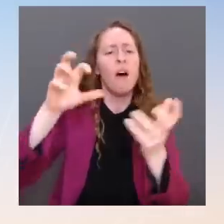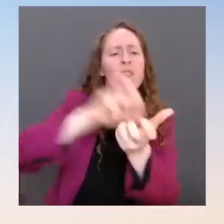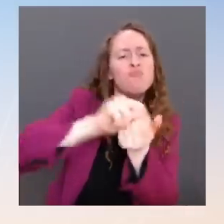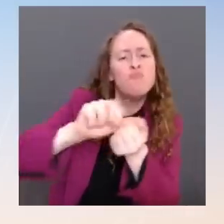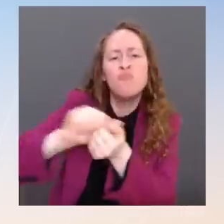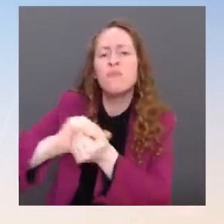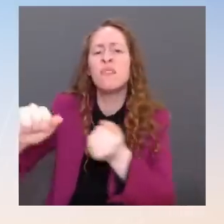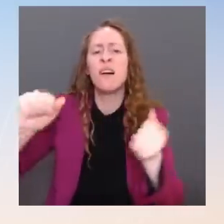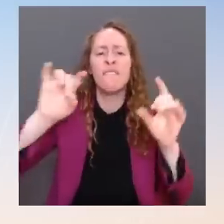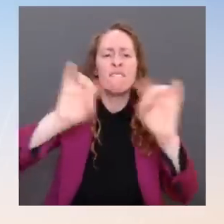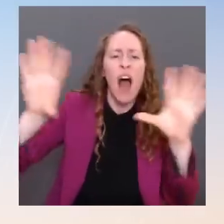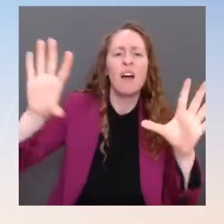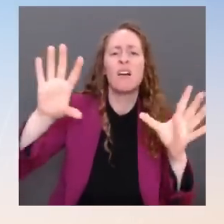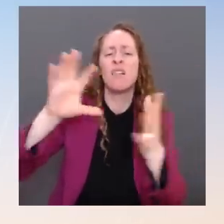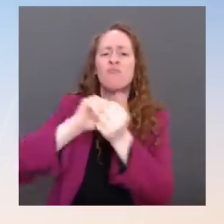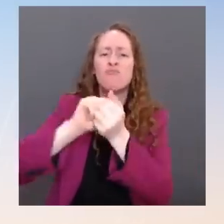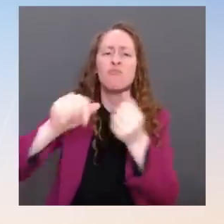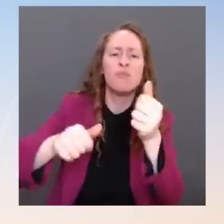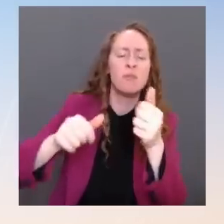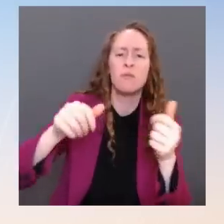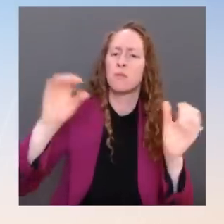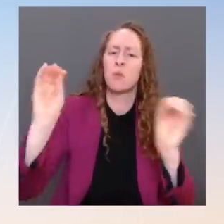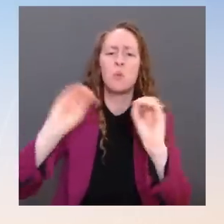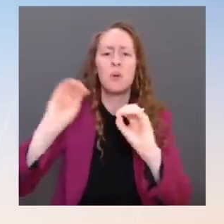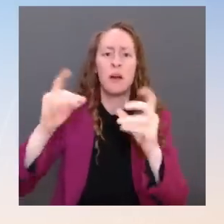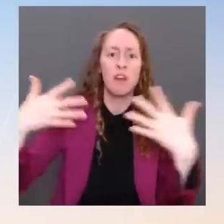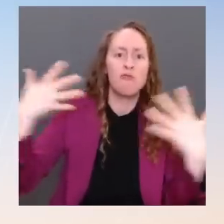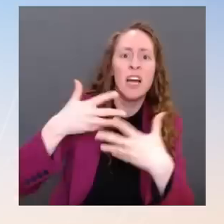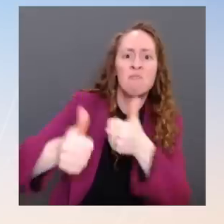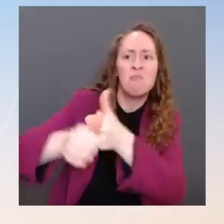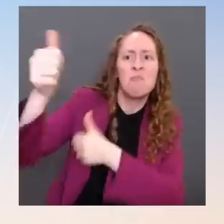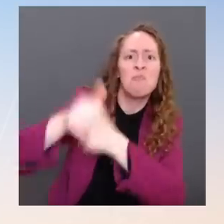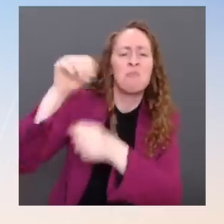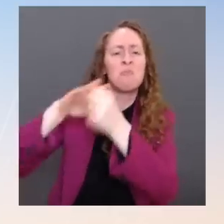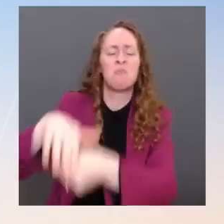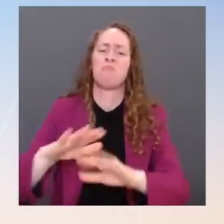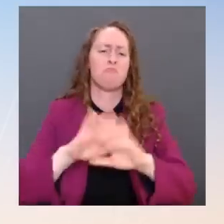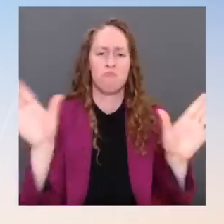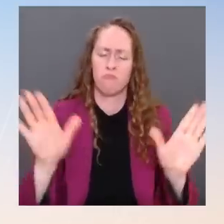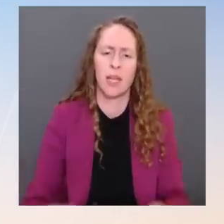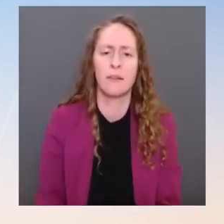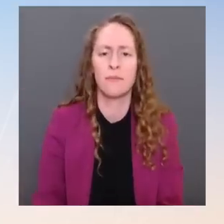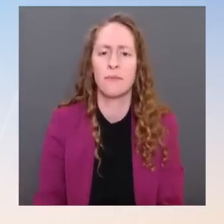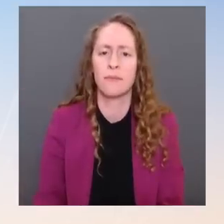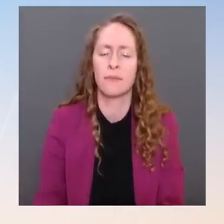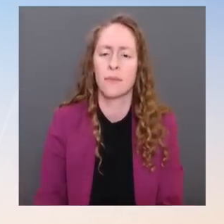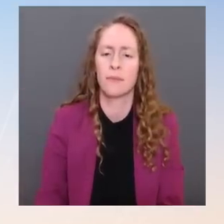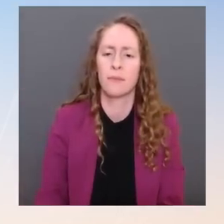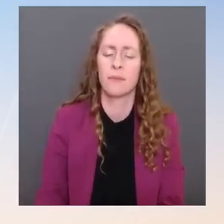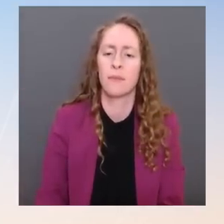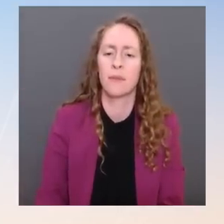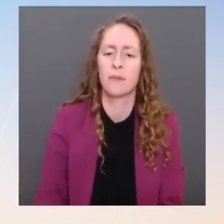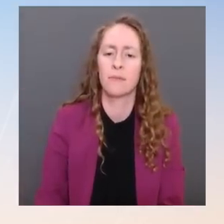Go ahead. As we look ahead to tomorrow's inflation speech, let me ask you to look back at some of the warnings